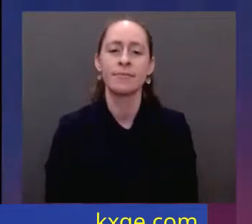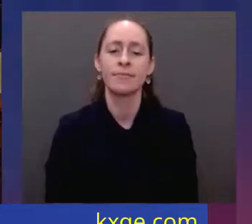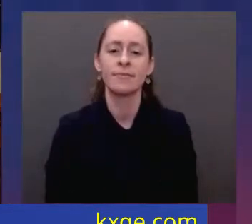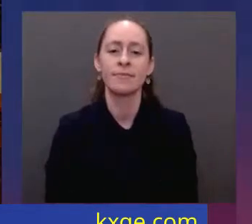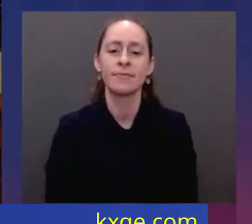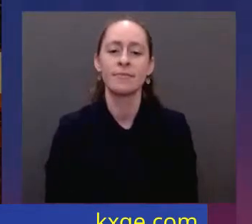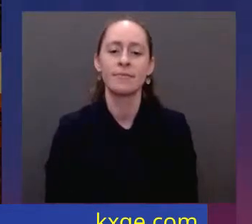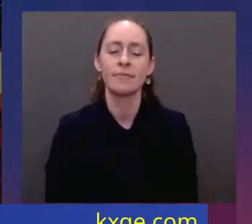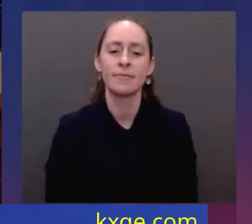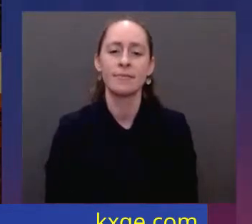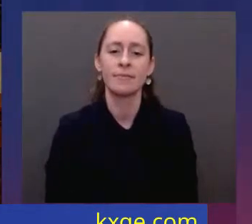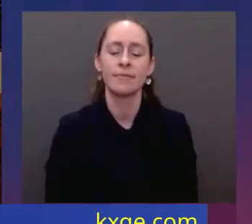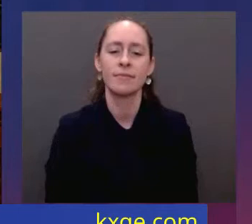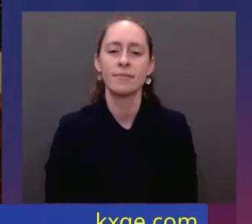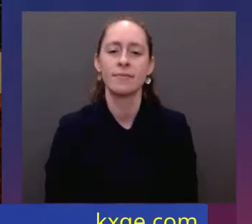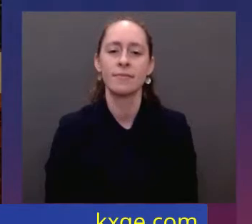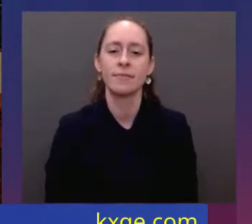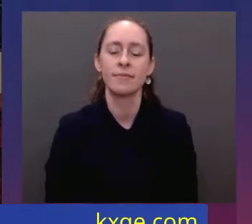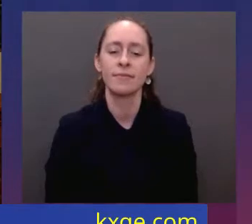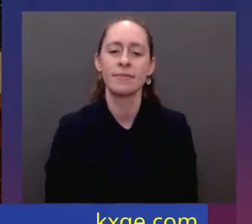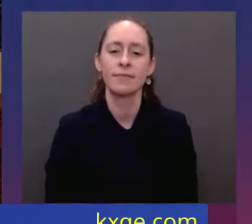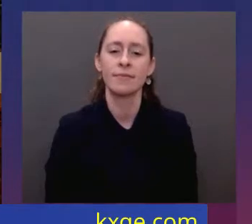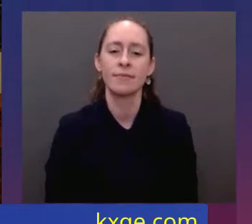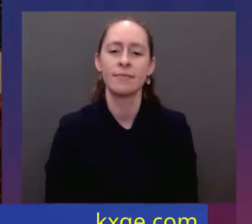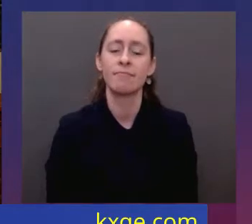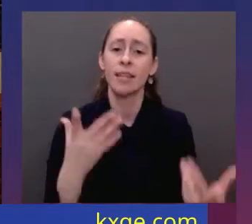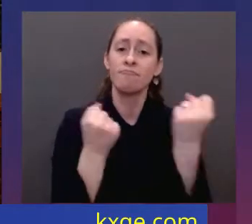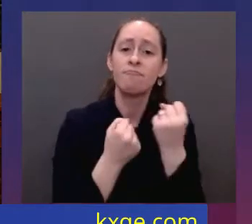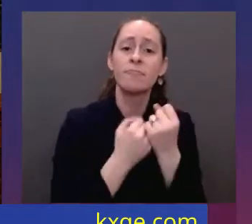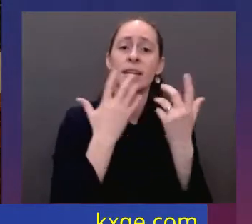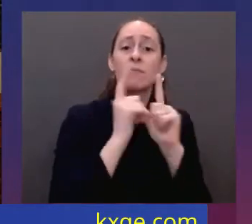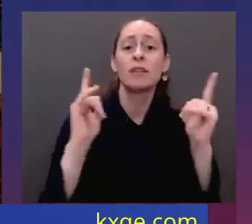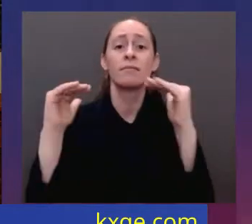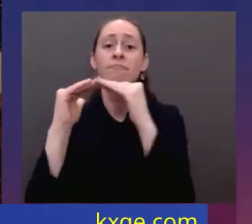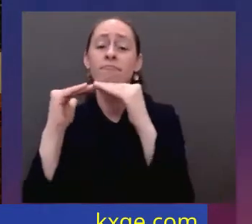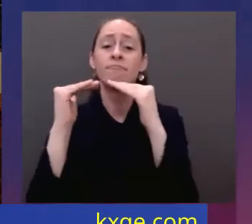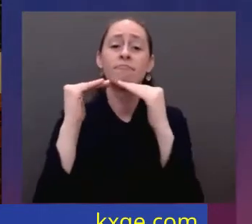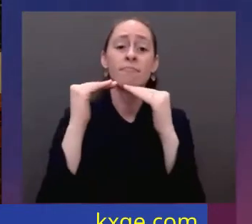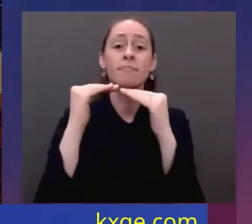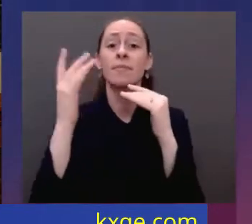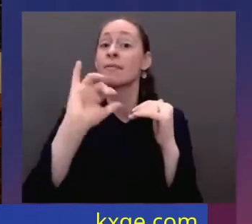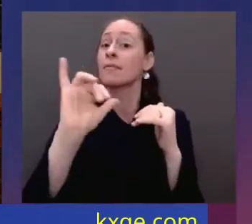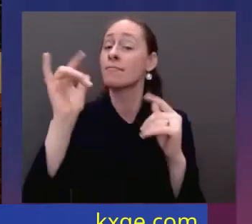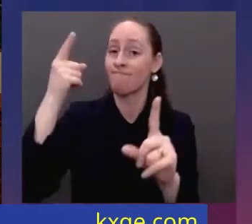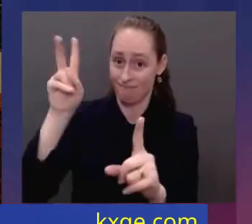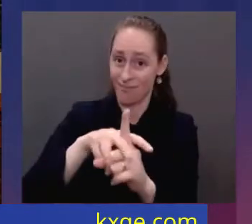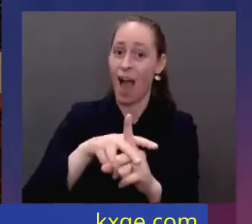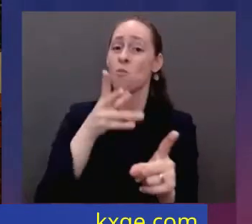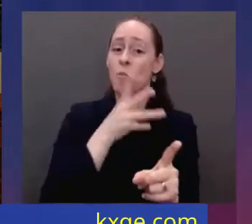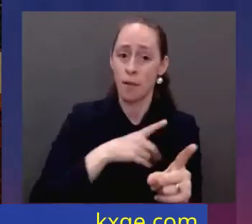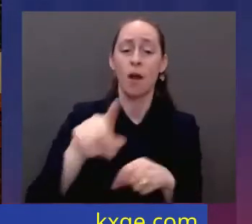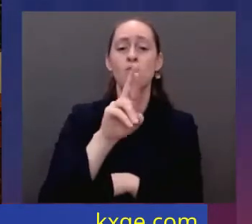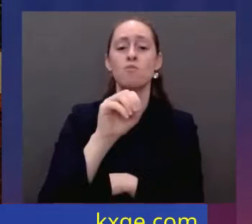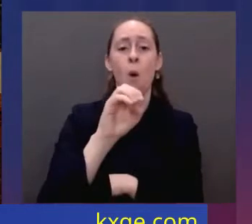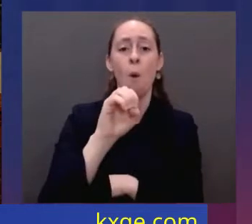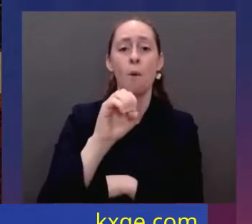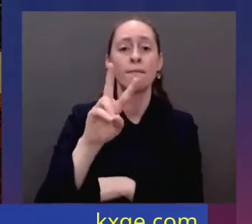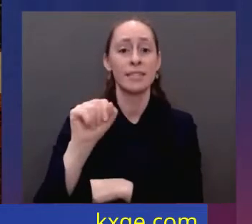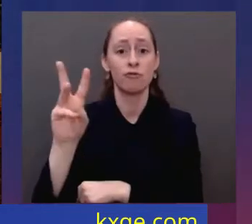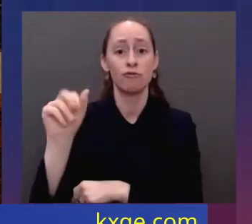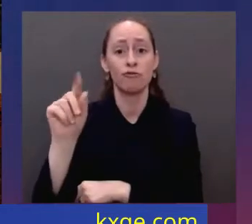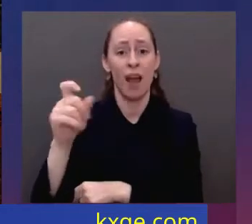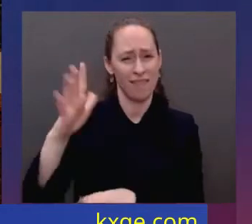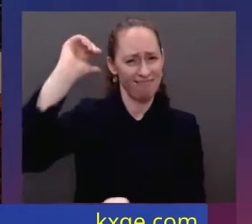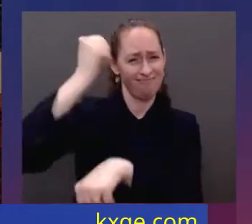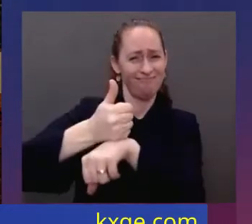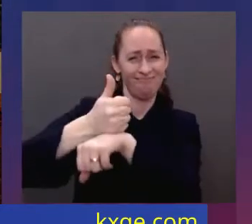Advancing liberty and justice also requires protecting the rights of women. The constitutional right affirmed by Roe v. Wade, standing precedent for half a century is under attack as never before. If